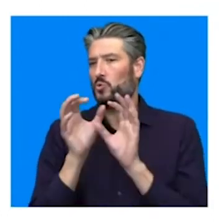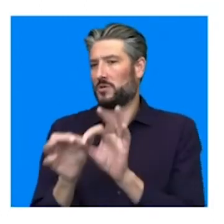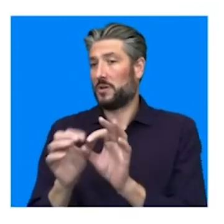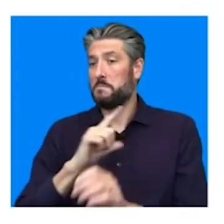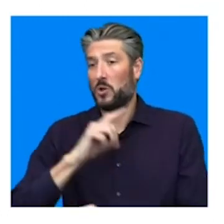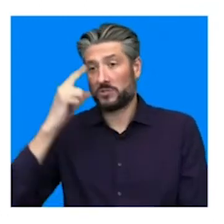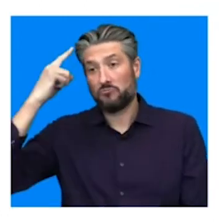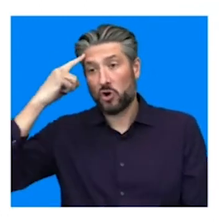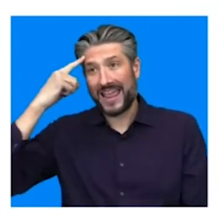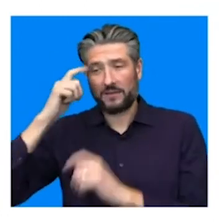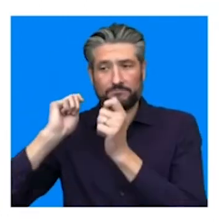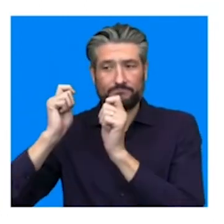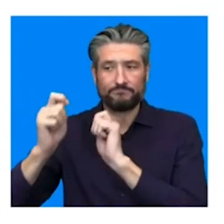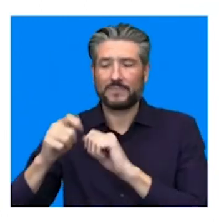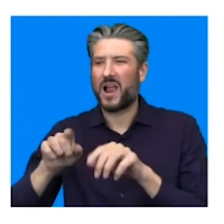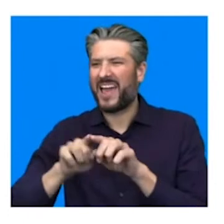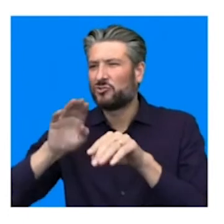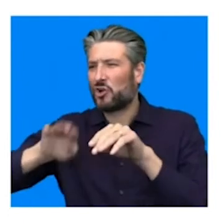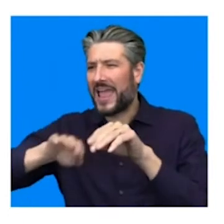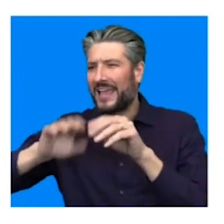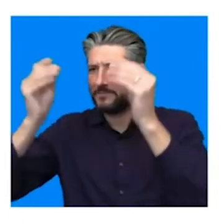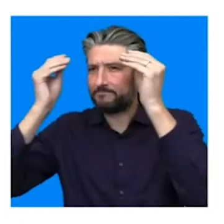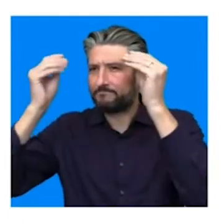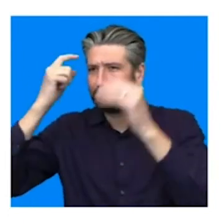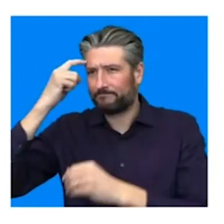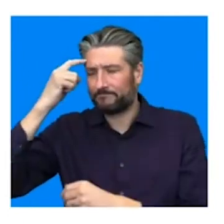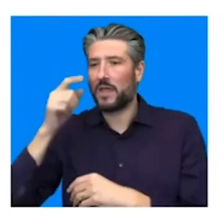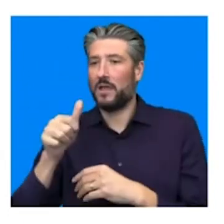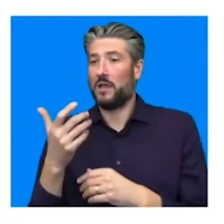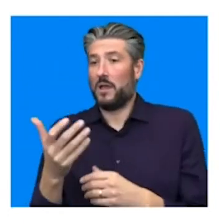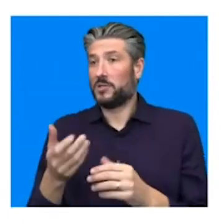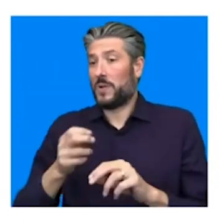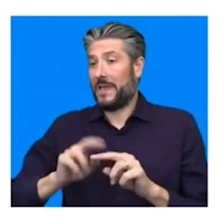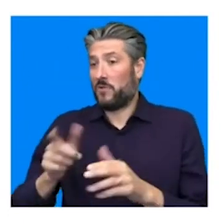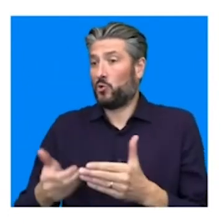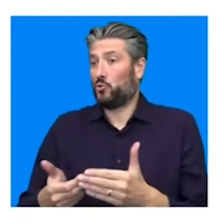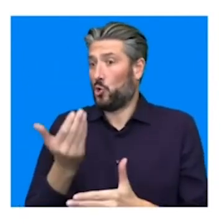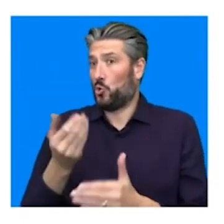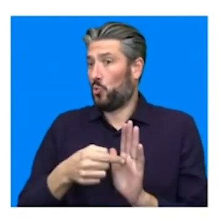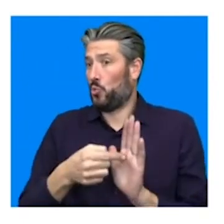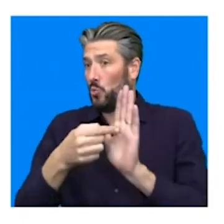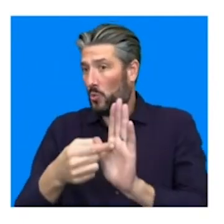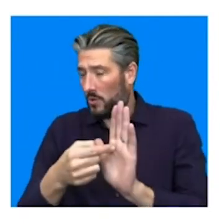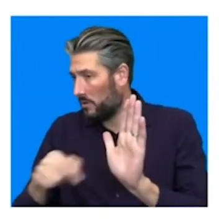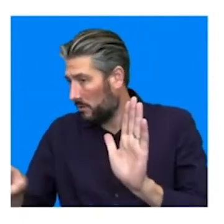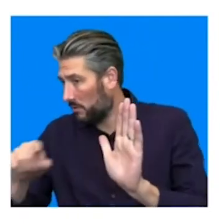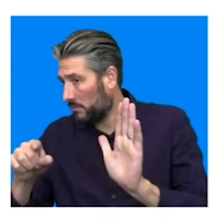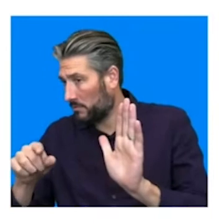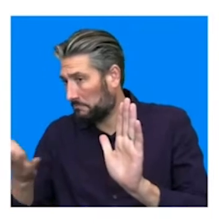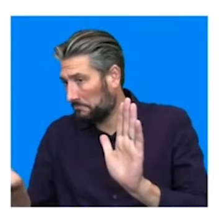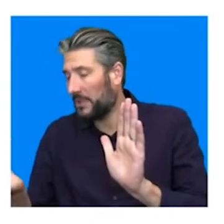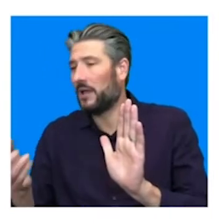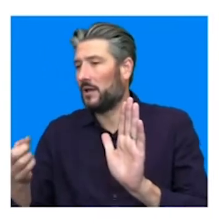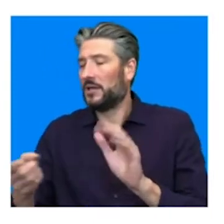a long period of time. So we were introducing something that people were unfamiliar with and then trying to train against it. So we picked benchmarks like our